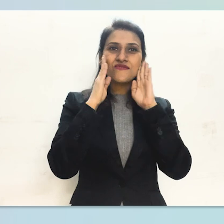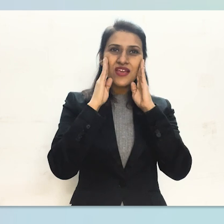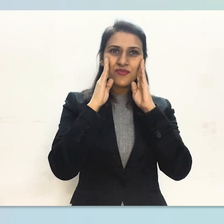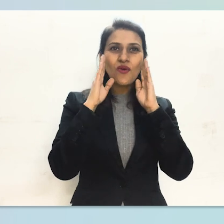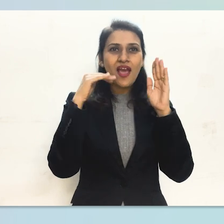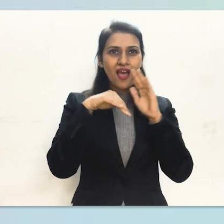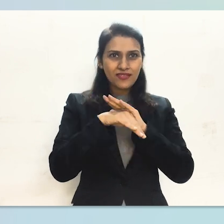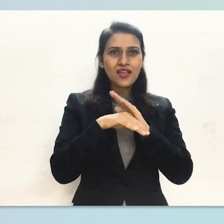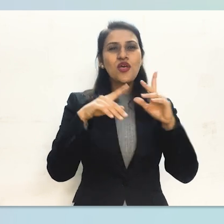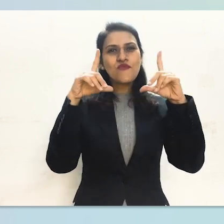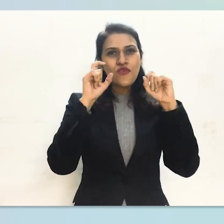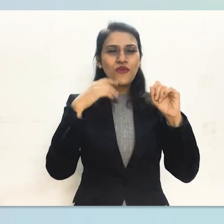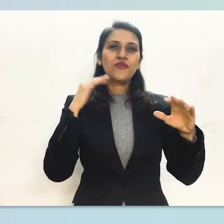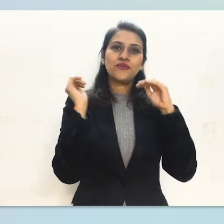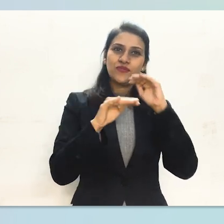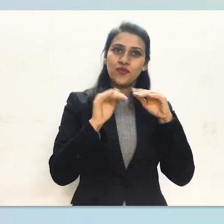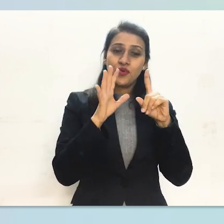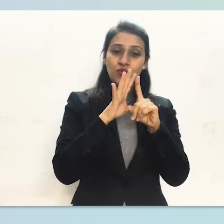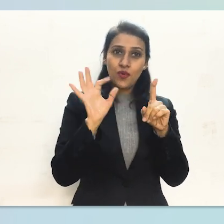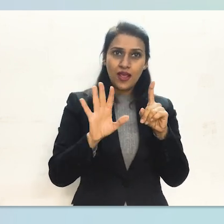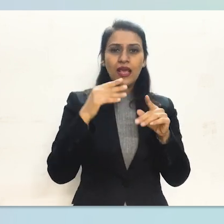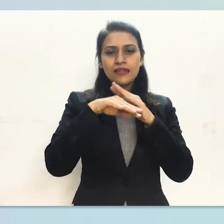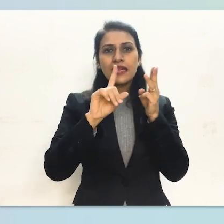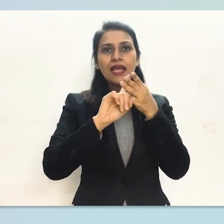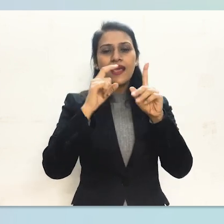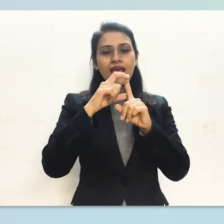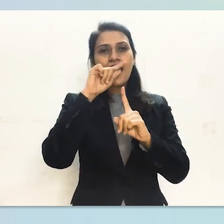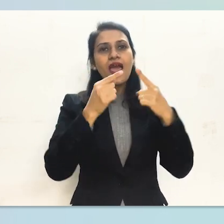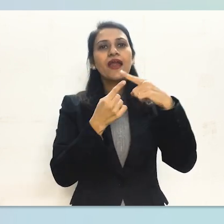you can also opt for the auto-generated text that Facebook shares.